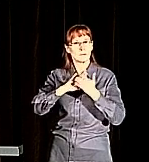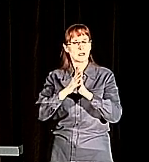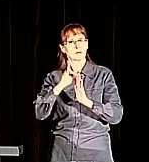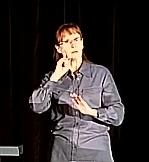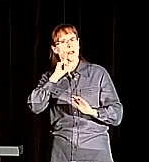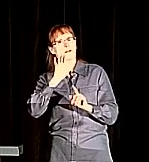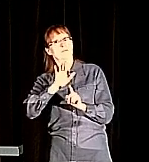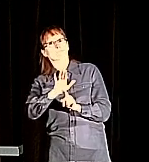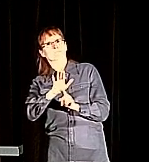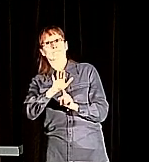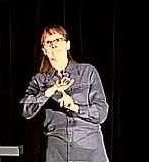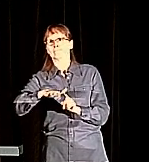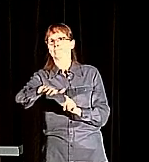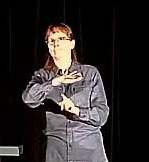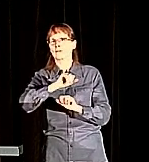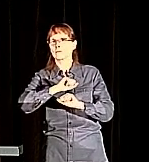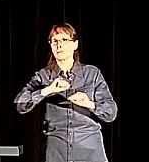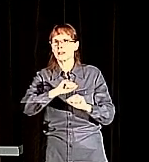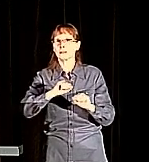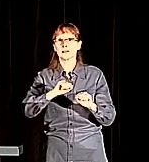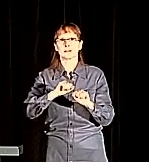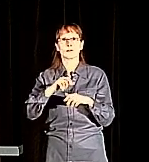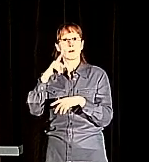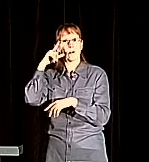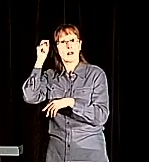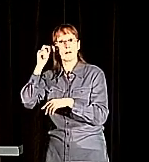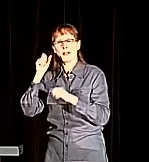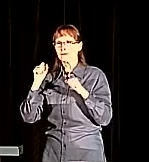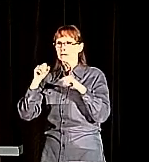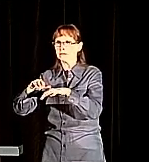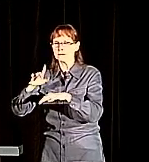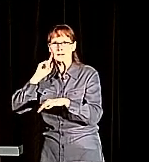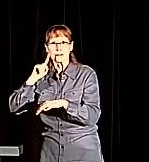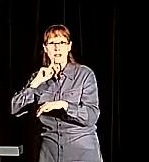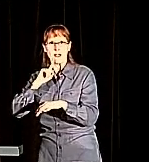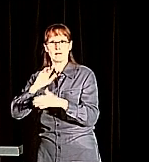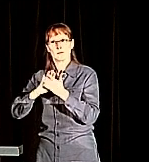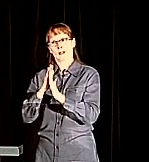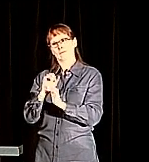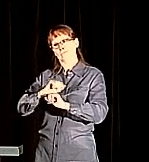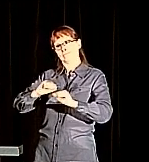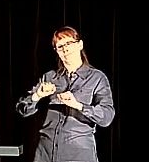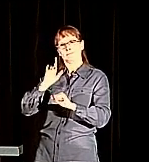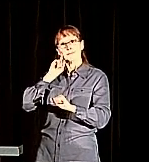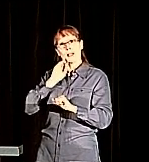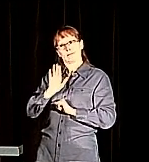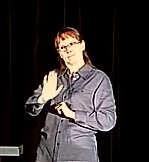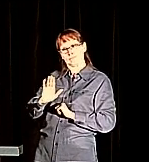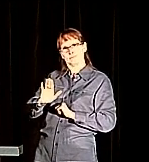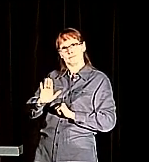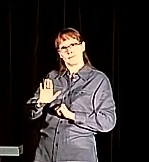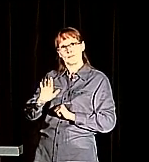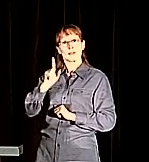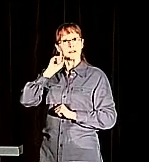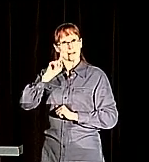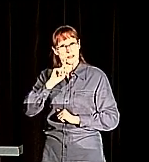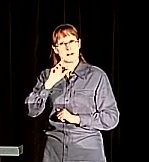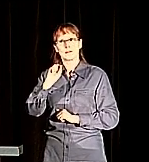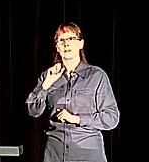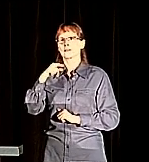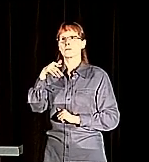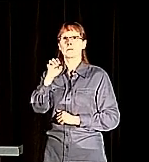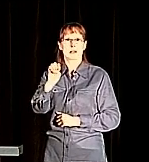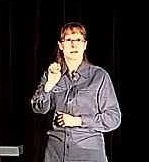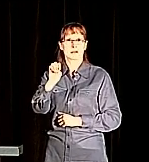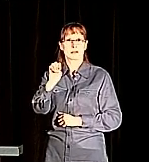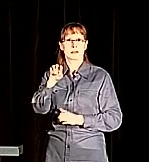uniquely suited for the average deaf and hard of hearing person's need. Well lit, open spaces, unintrusive